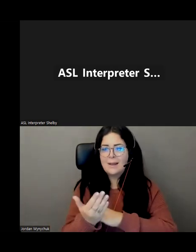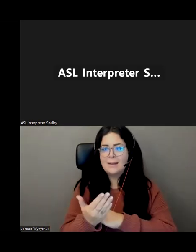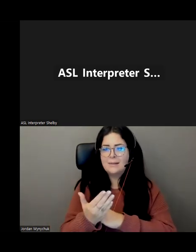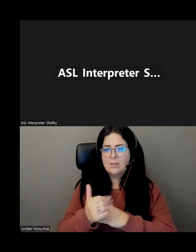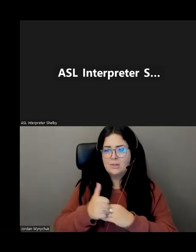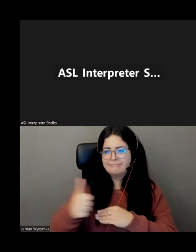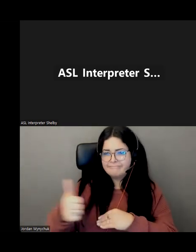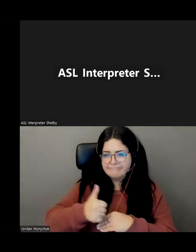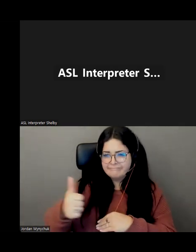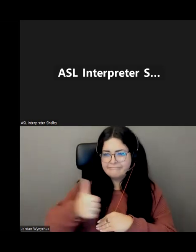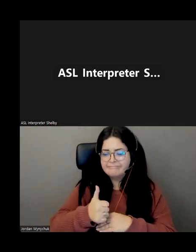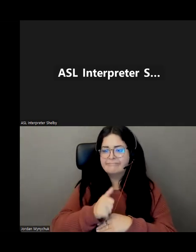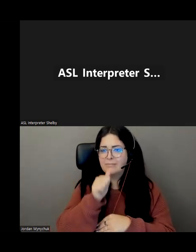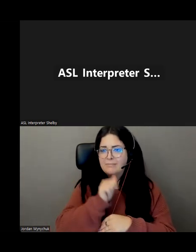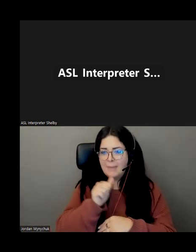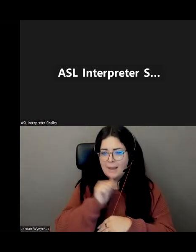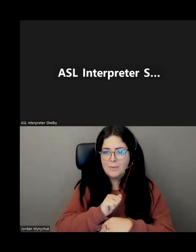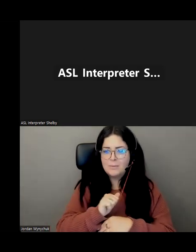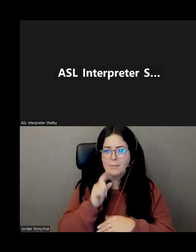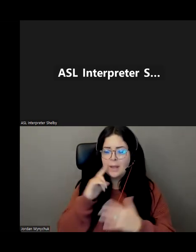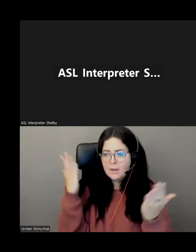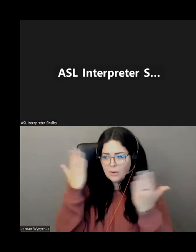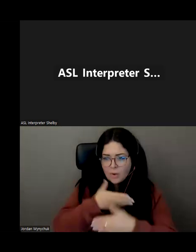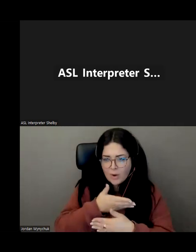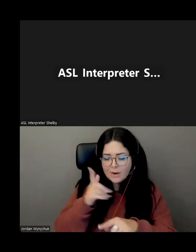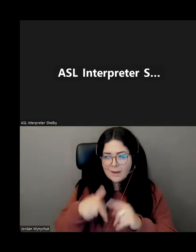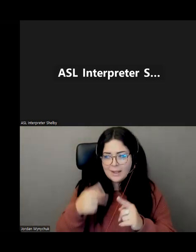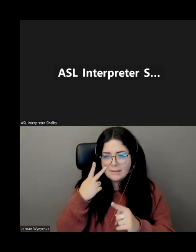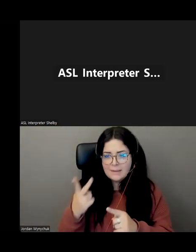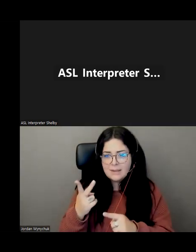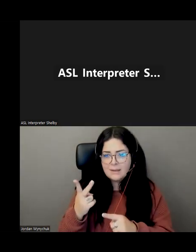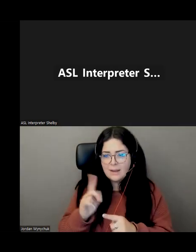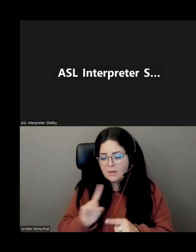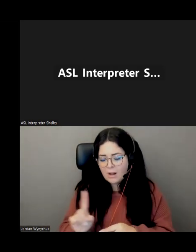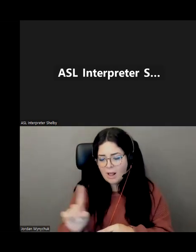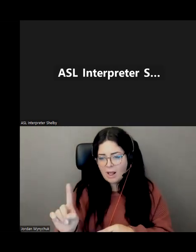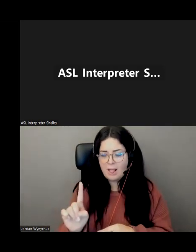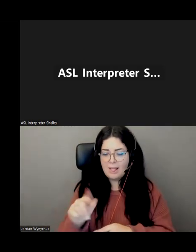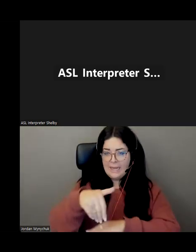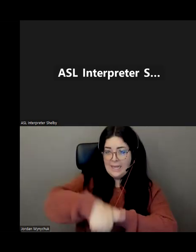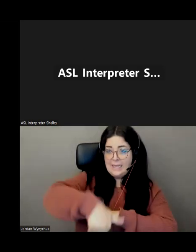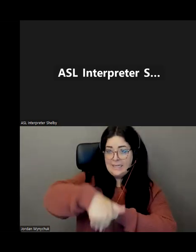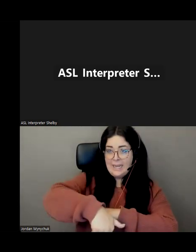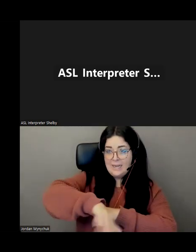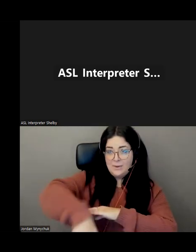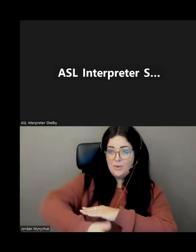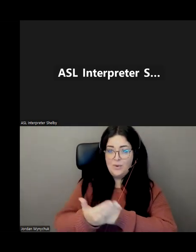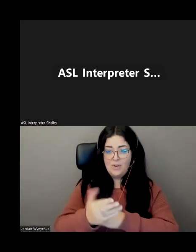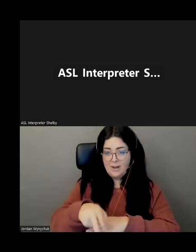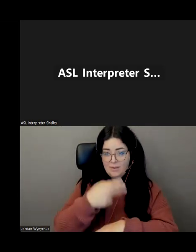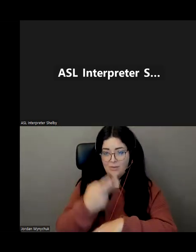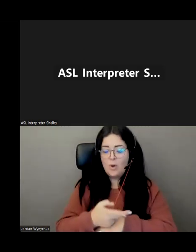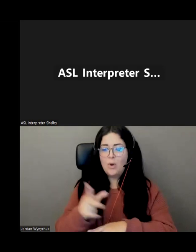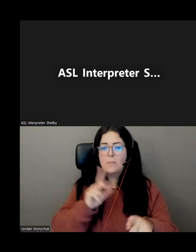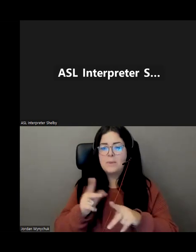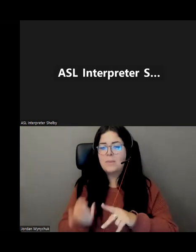but it's not well lit one of the main concerns one of the main concerns about falls in the nighttime is that people are getting up in the